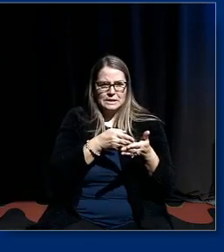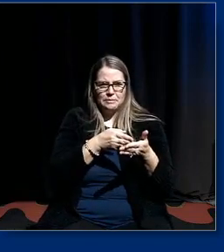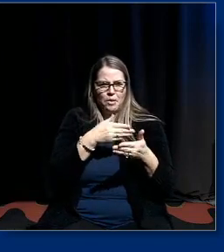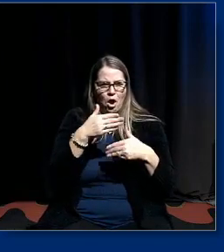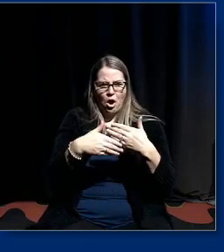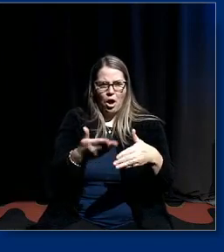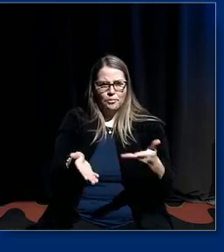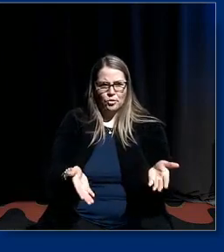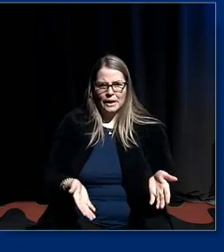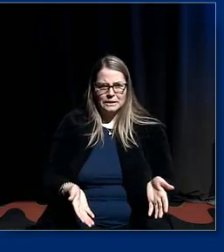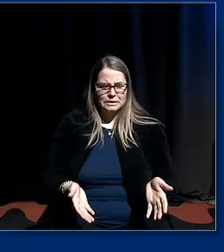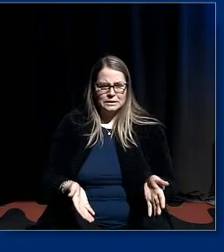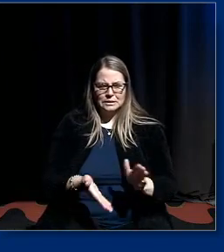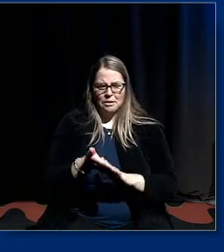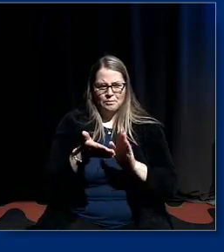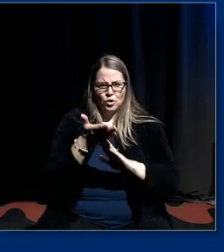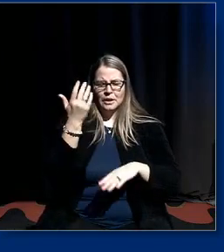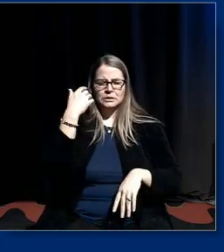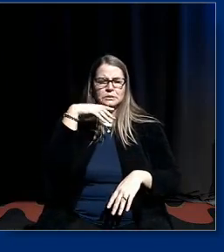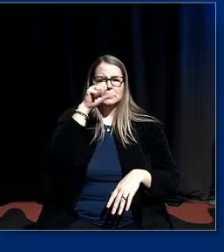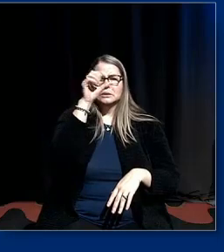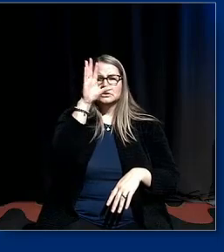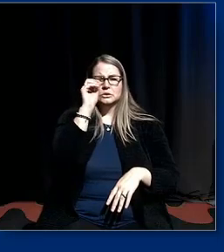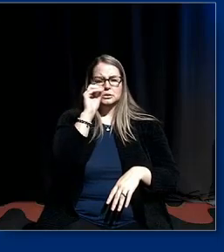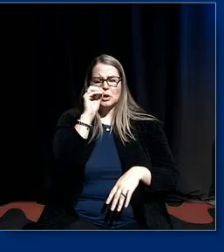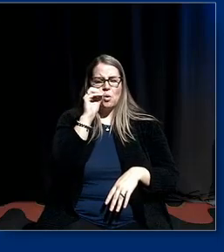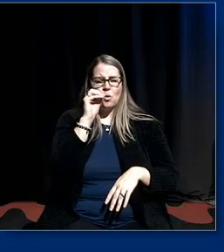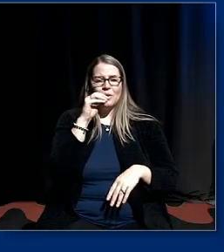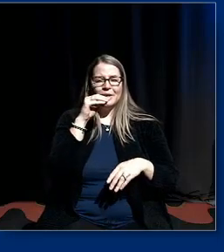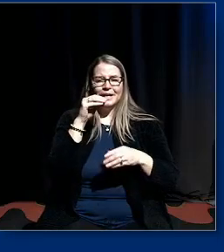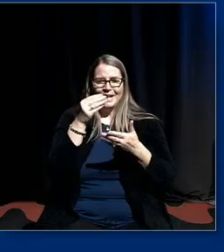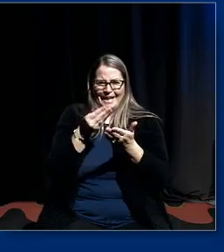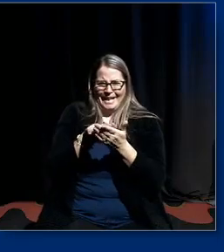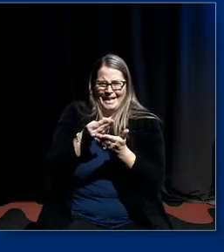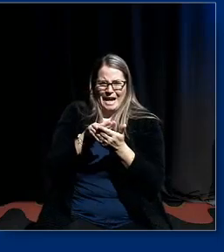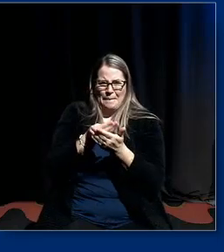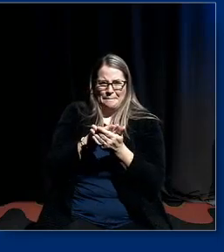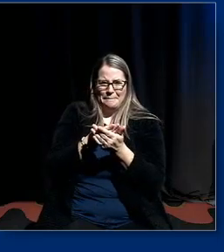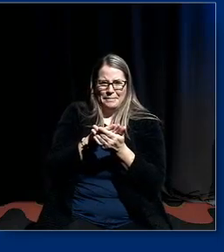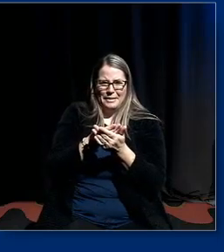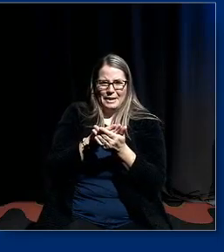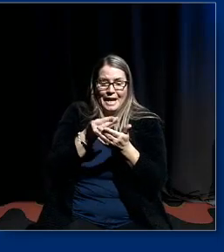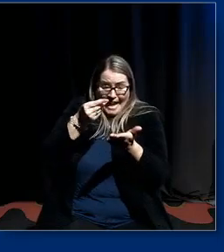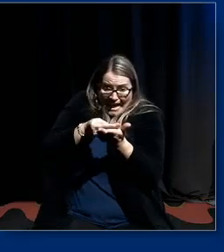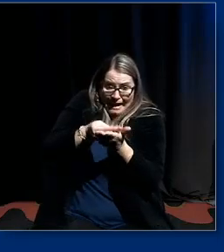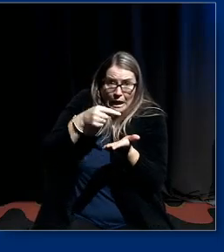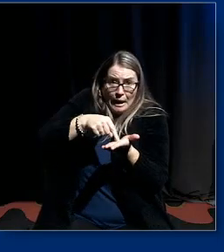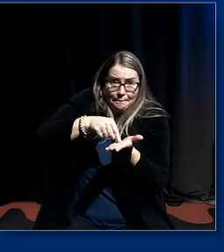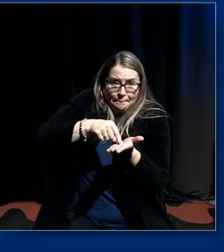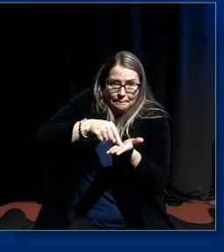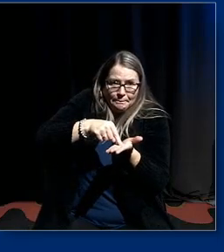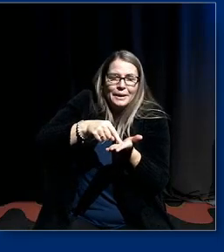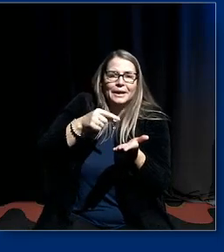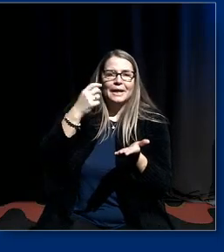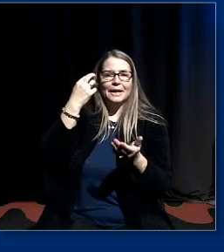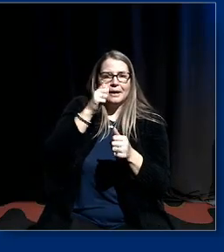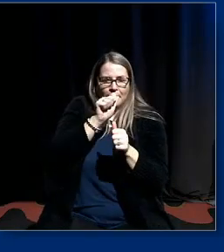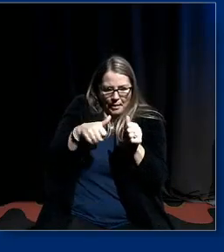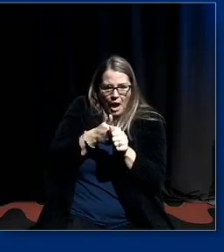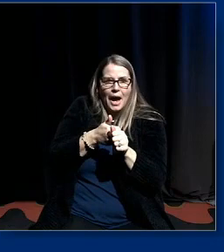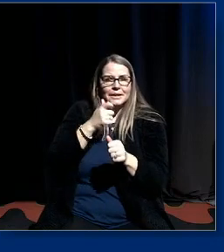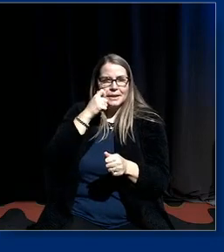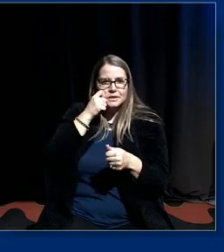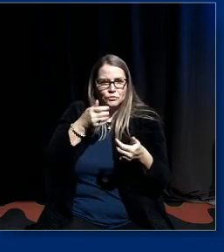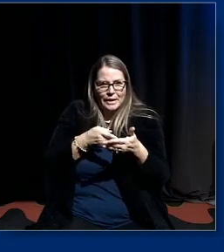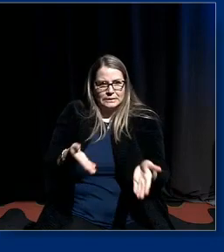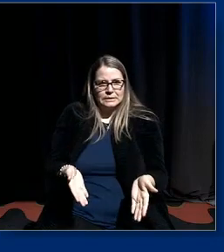some of which are how racism operates so income is racially patterned so if you take out